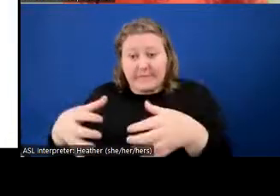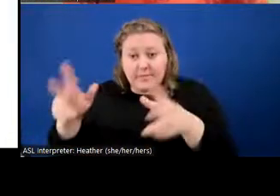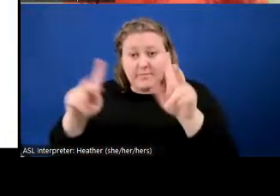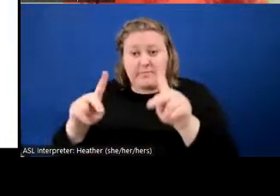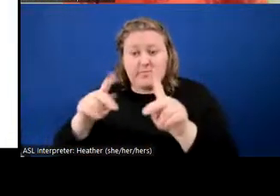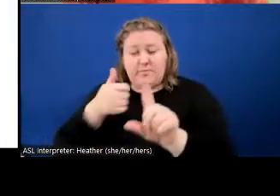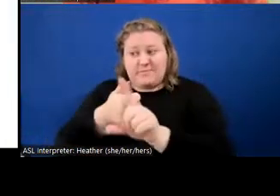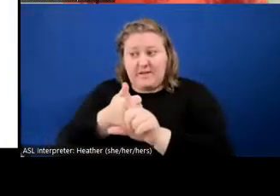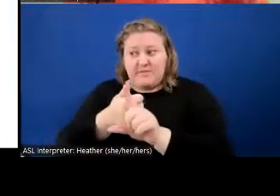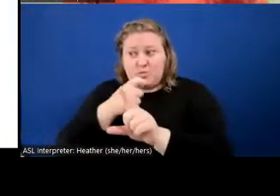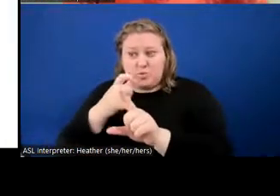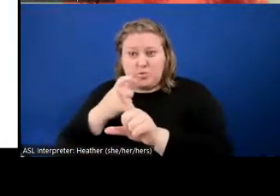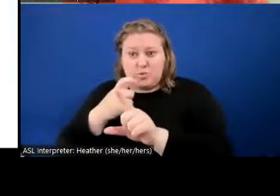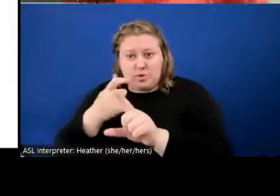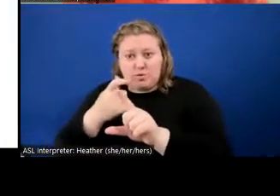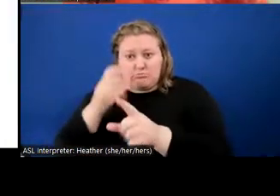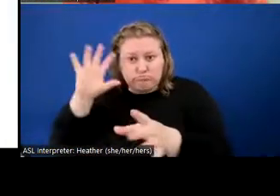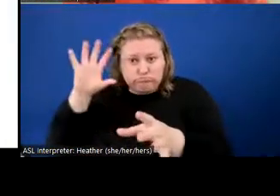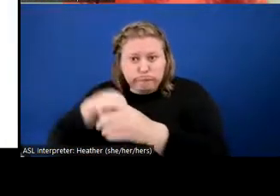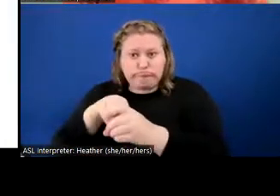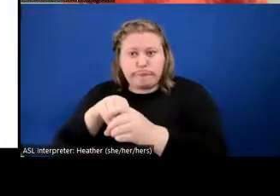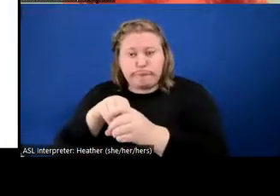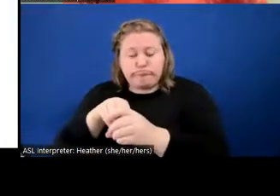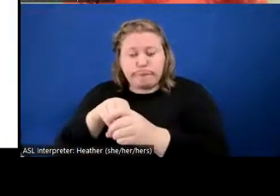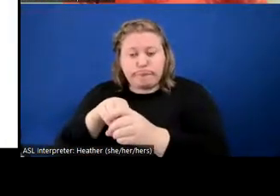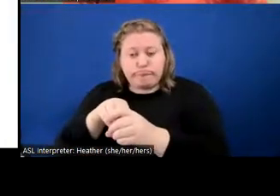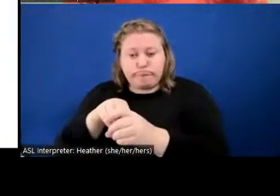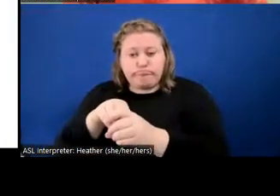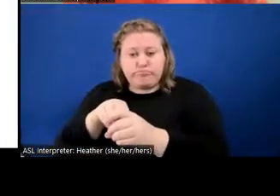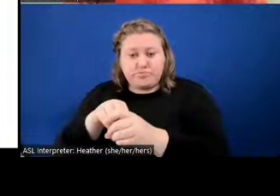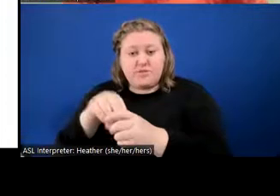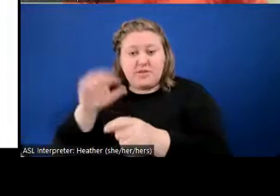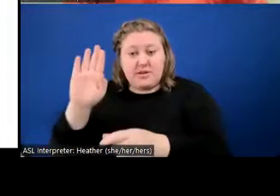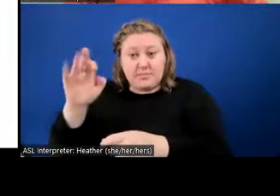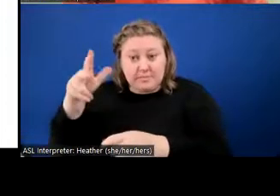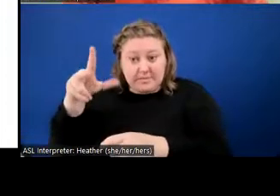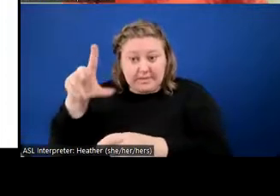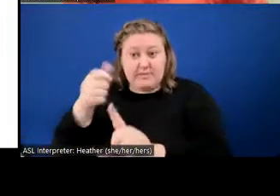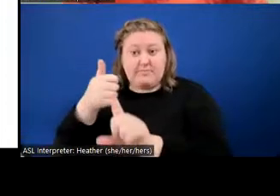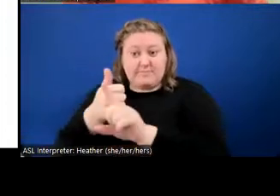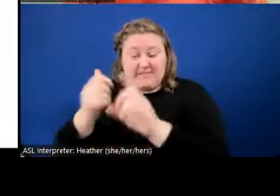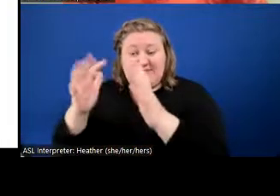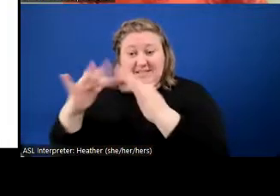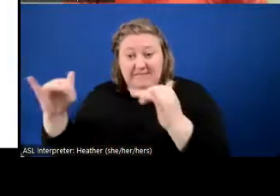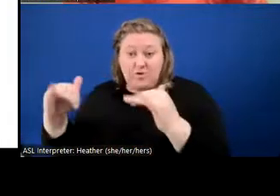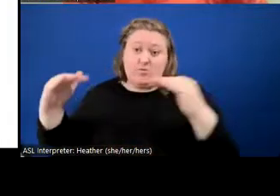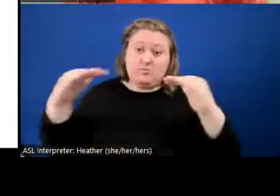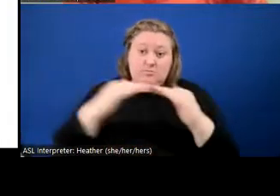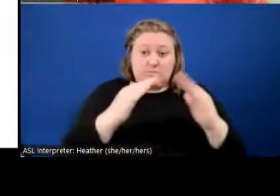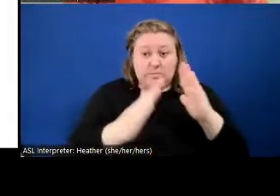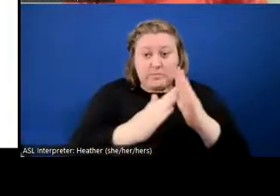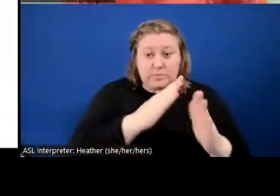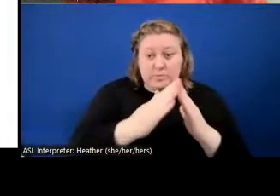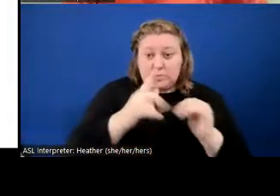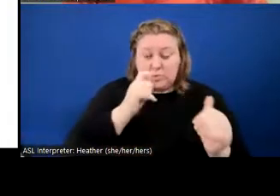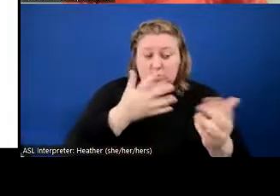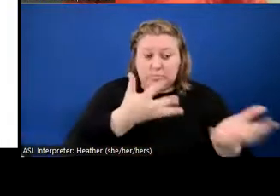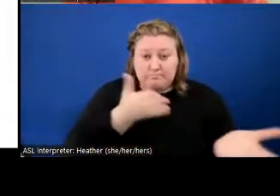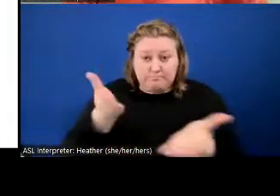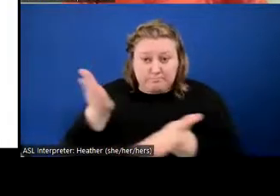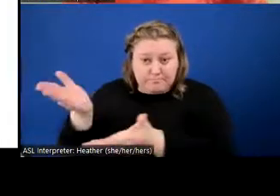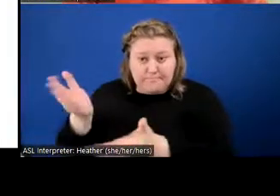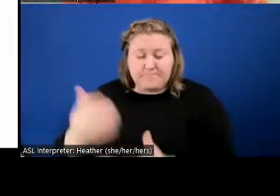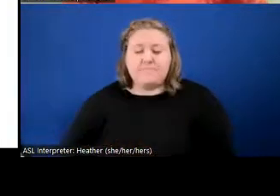making sure that BPD is diverse as the community it serves. So it